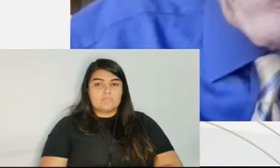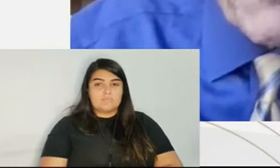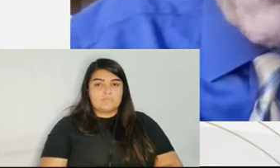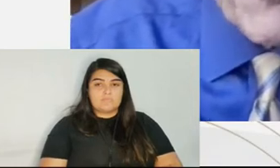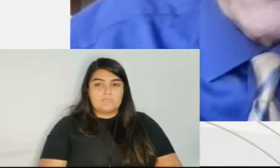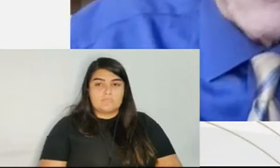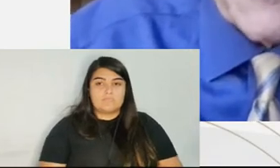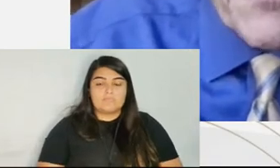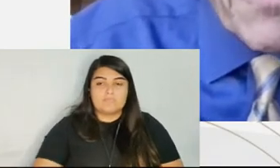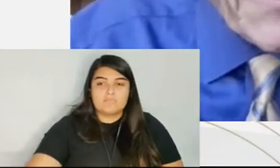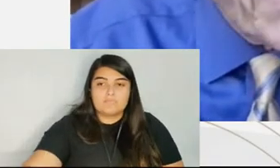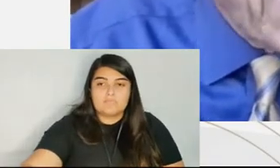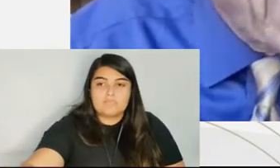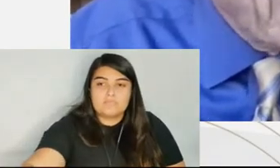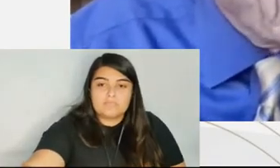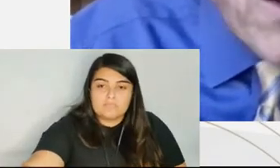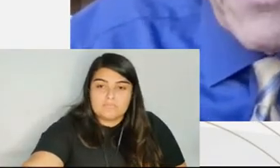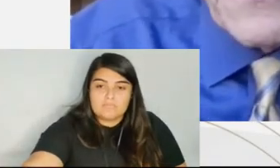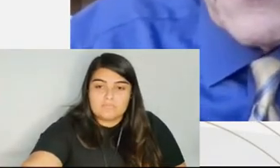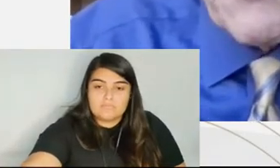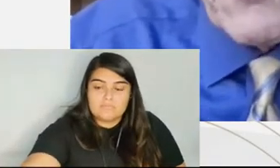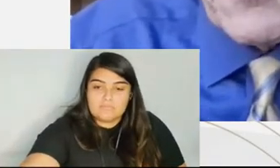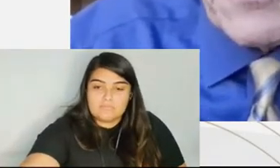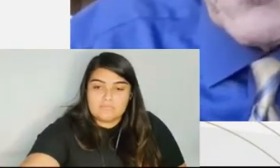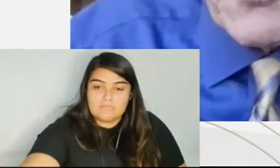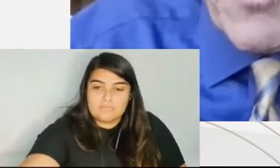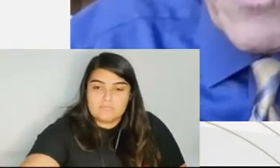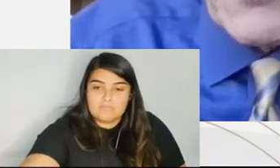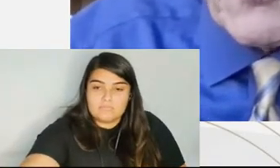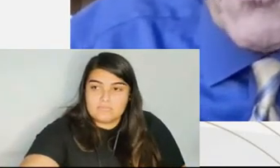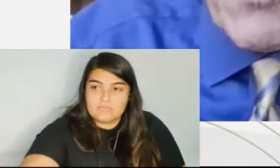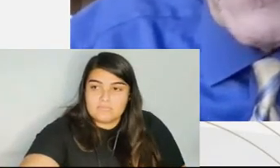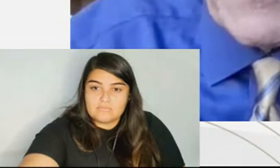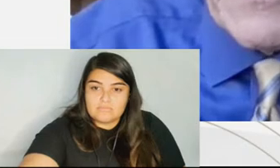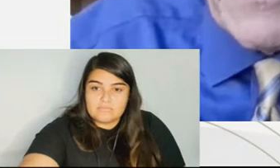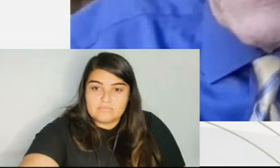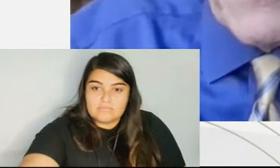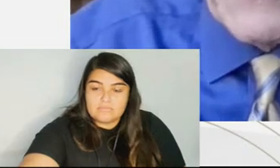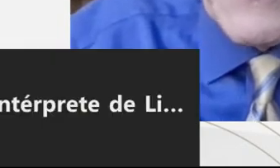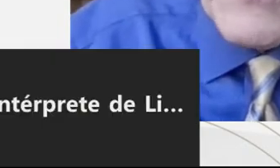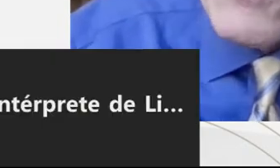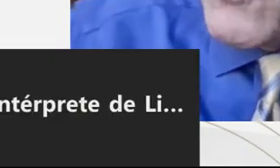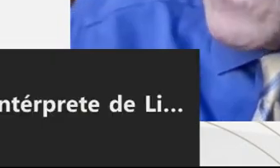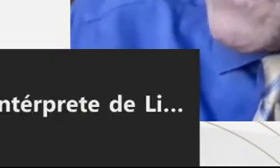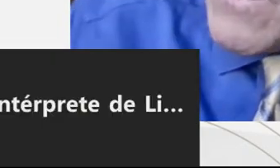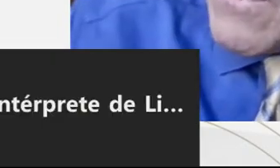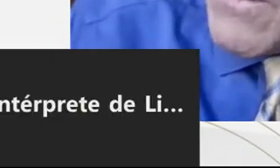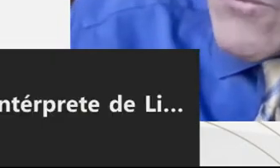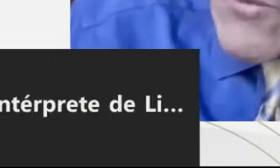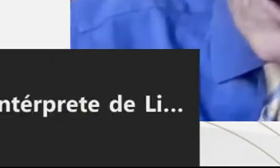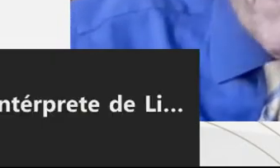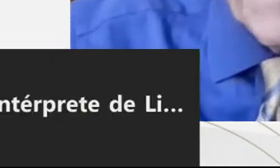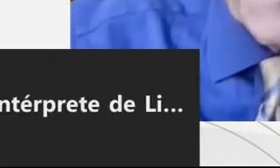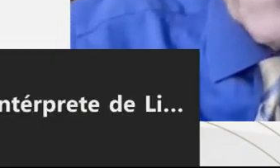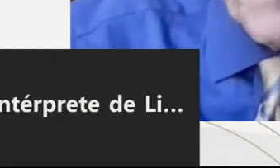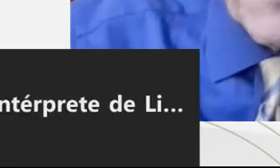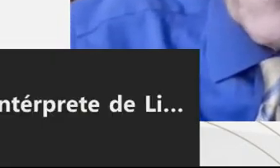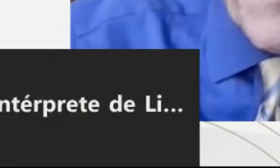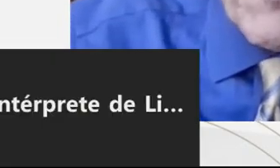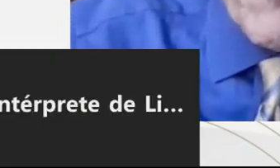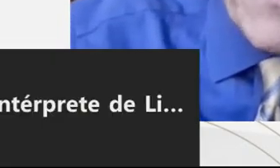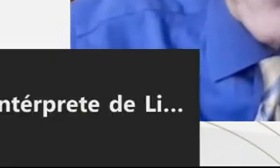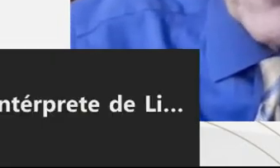the proportion of trials in the federal system shrank so greatly, but at this point, they have all but